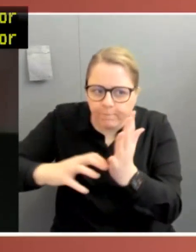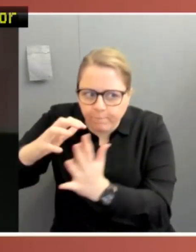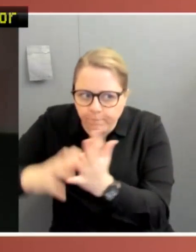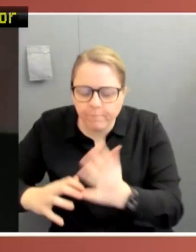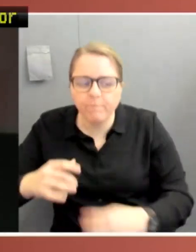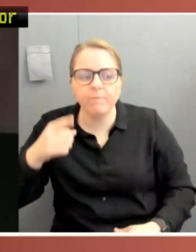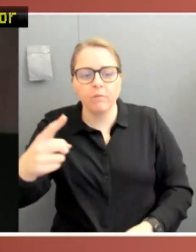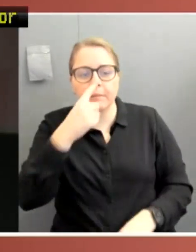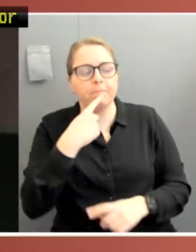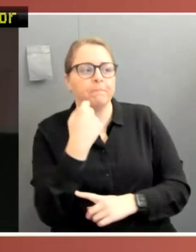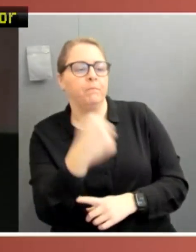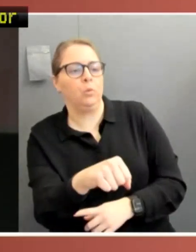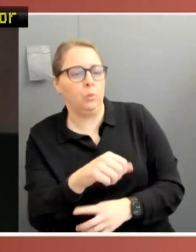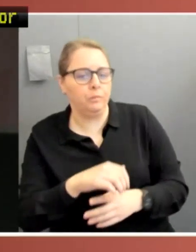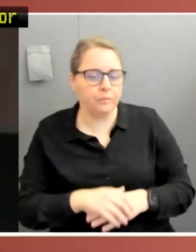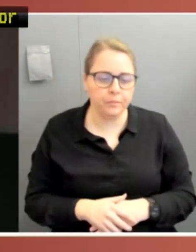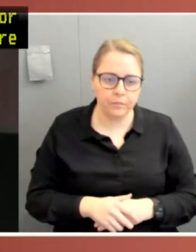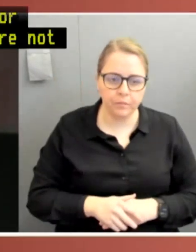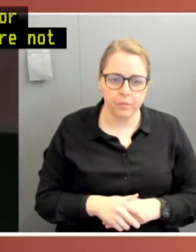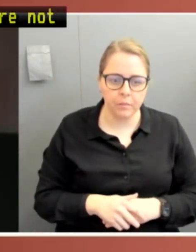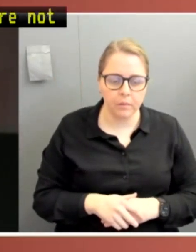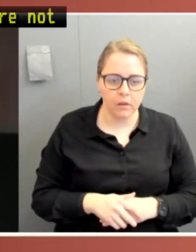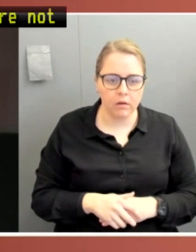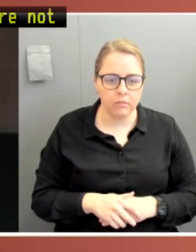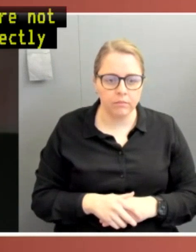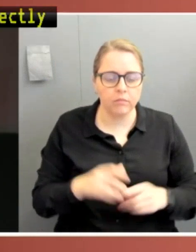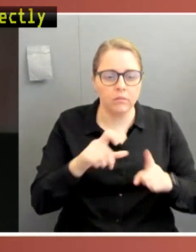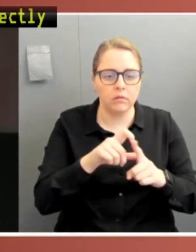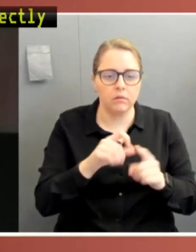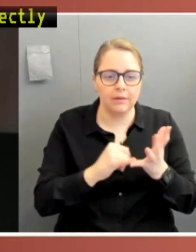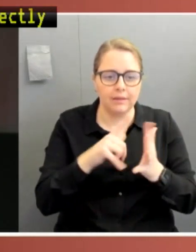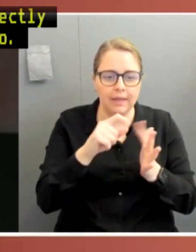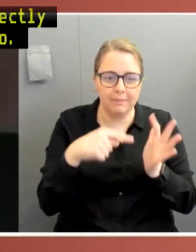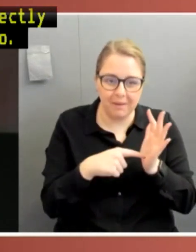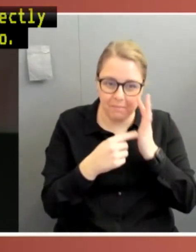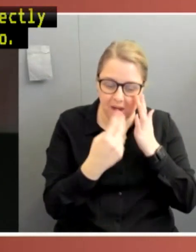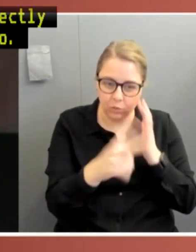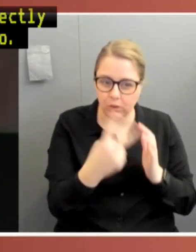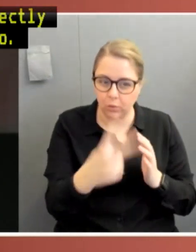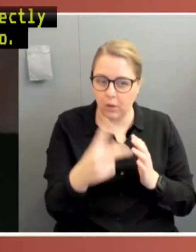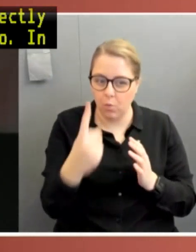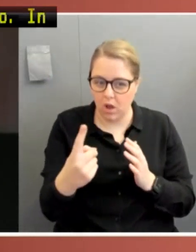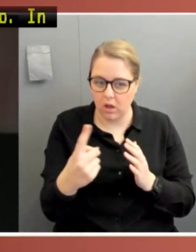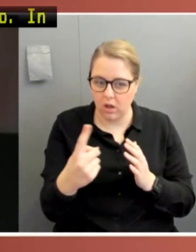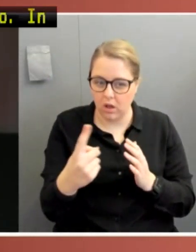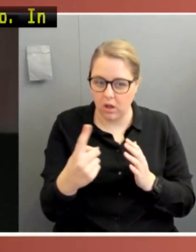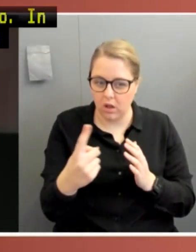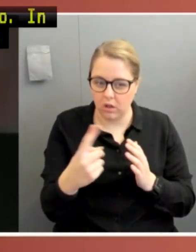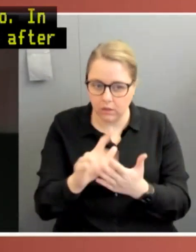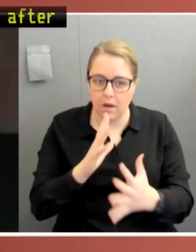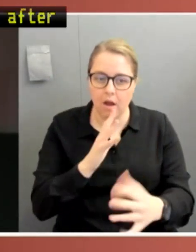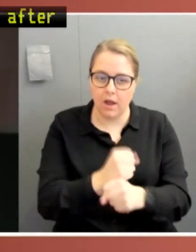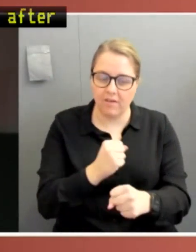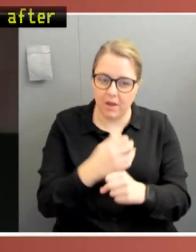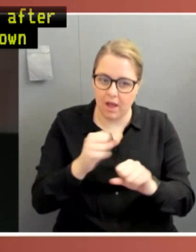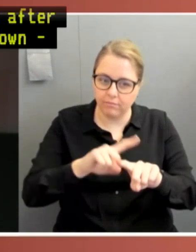perfectly within their right to do so. In September 2021, so the month after this decision was handed down, the Government introduced legislation into Parliament to